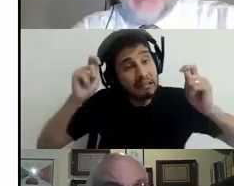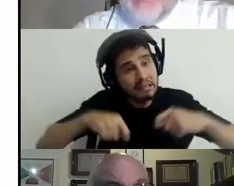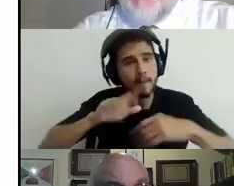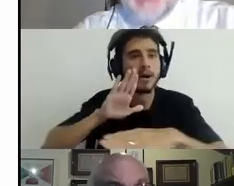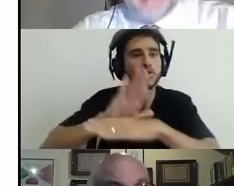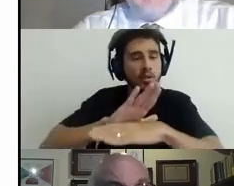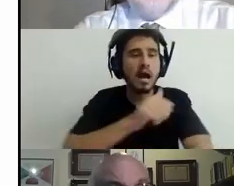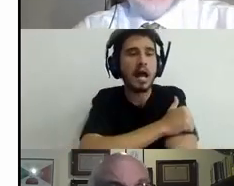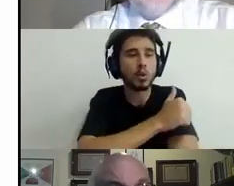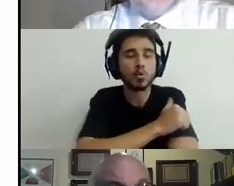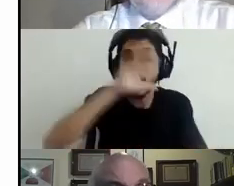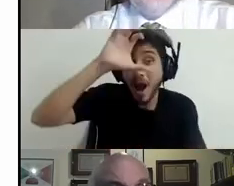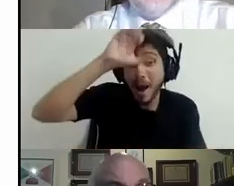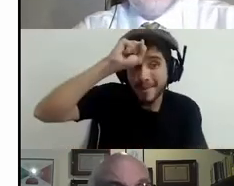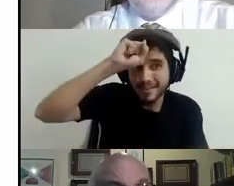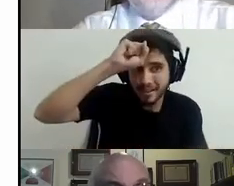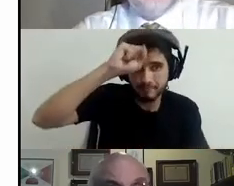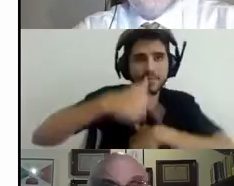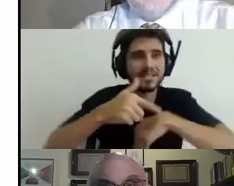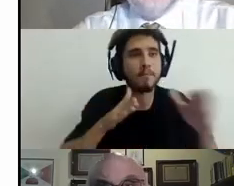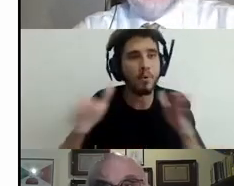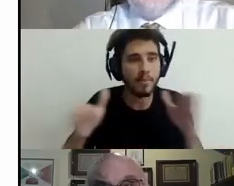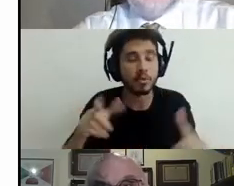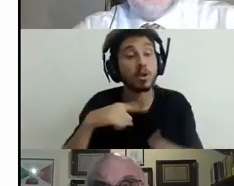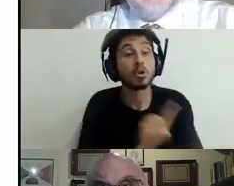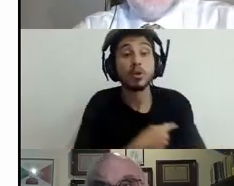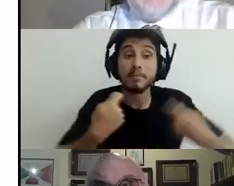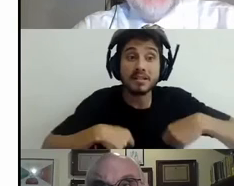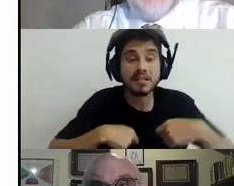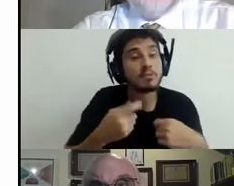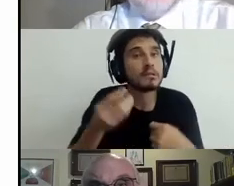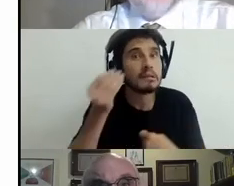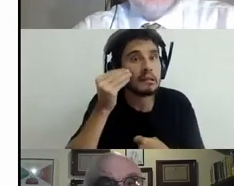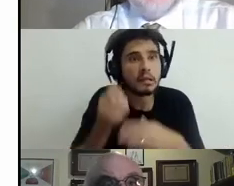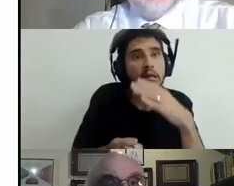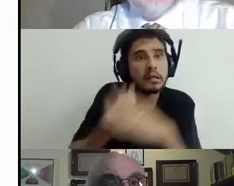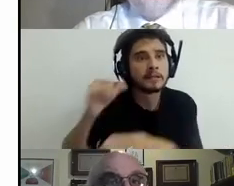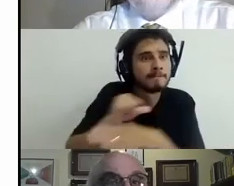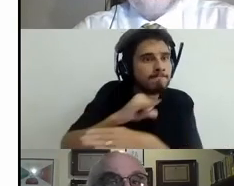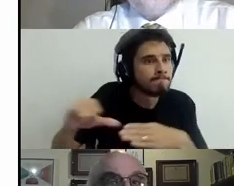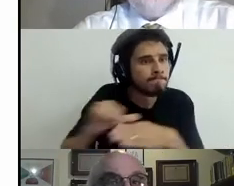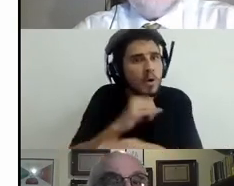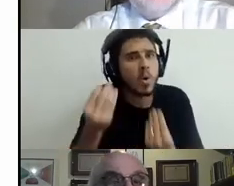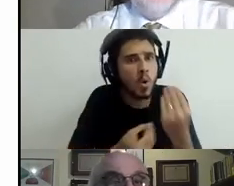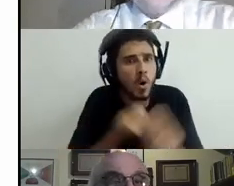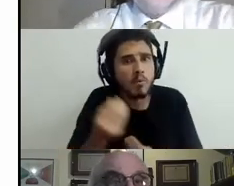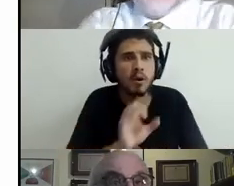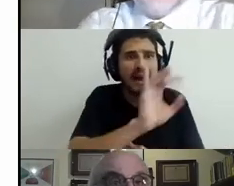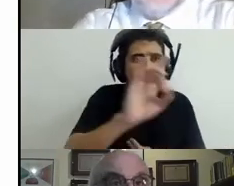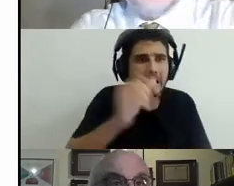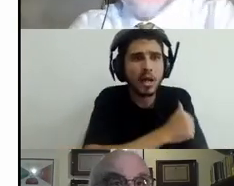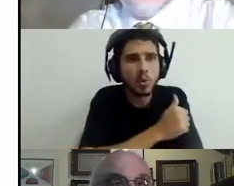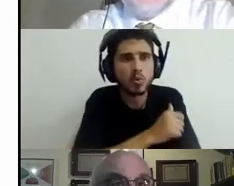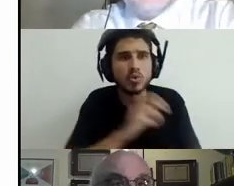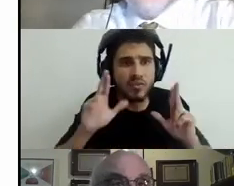environments, not to just rebuild schools after the pandemic. Third